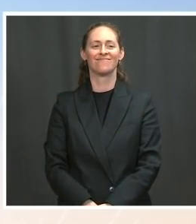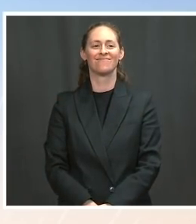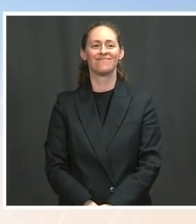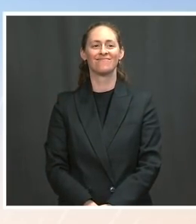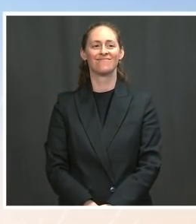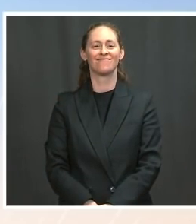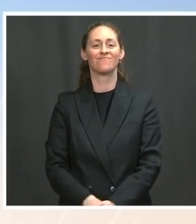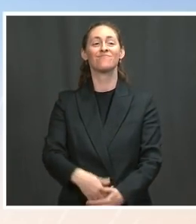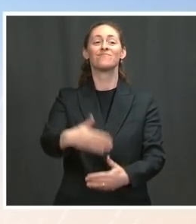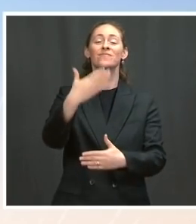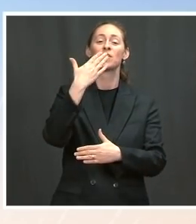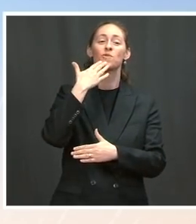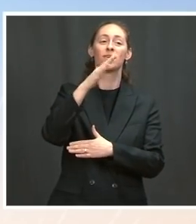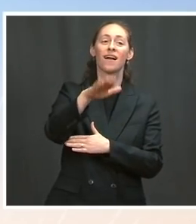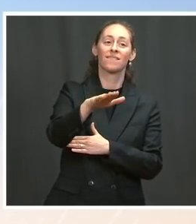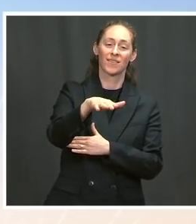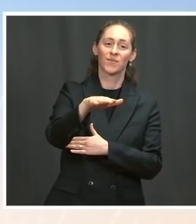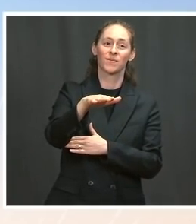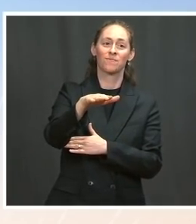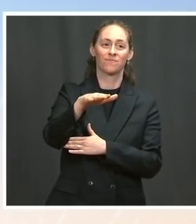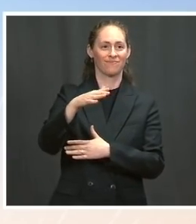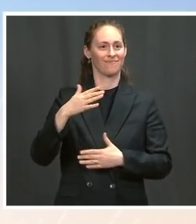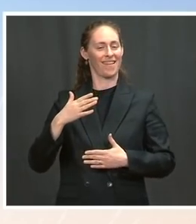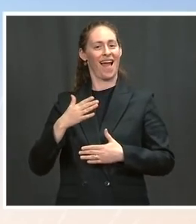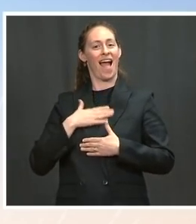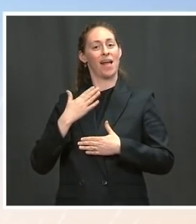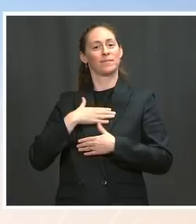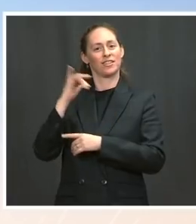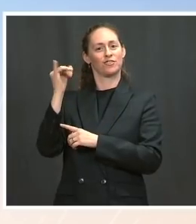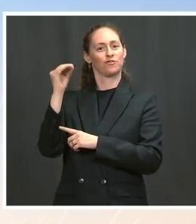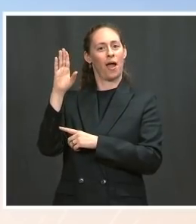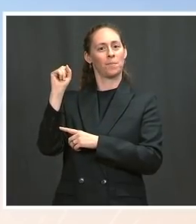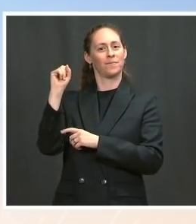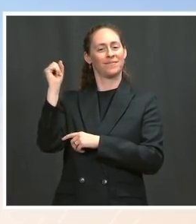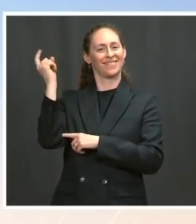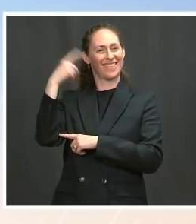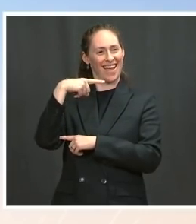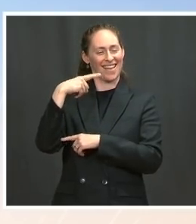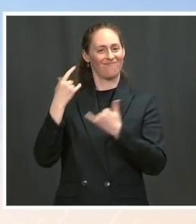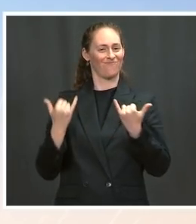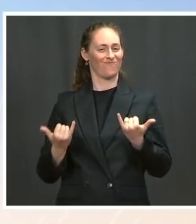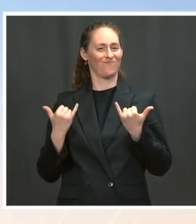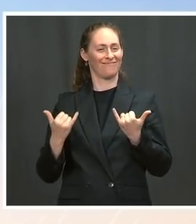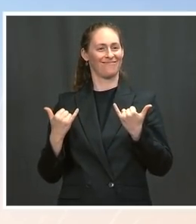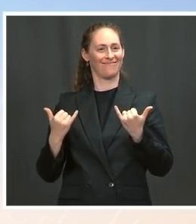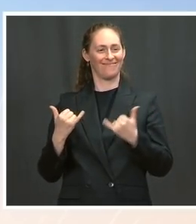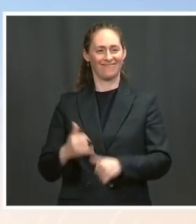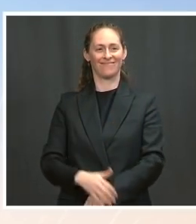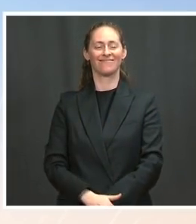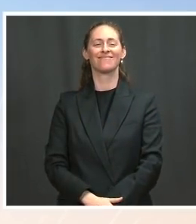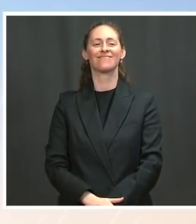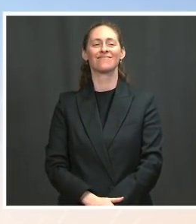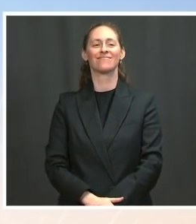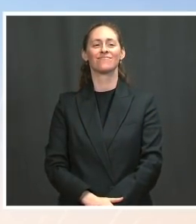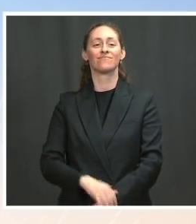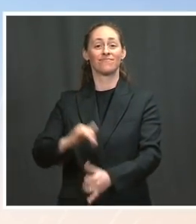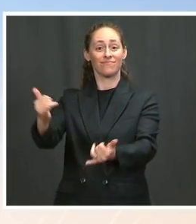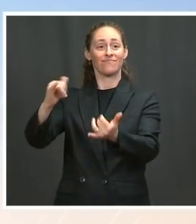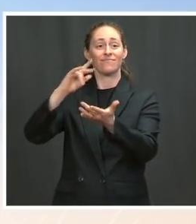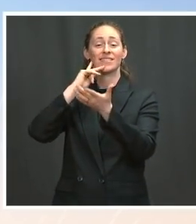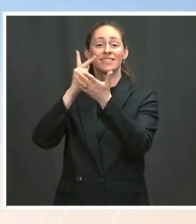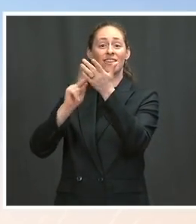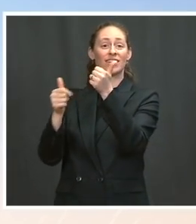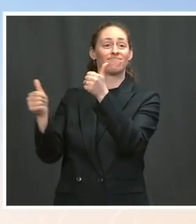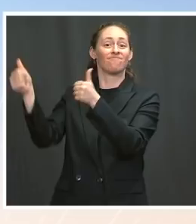happy Jobs Day. Today, I'm honored to have Secretary of the Treasury Janet Yellen join me here. Secretary Yellen has almost